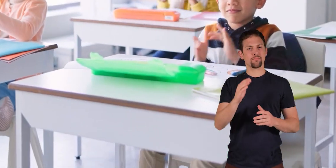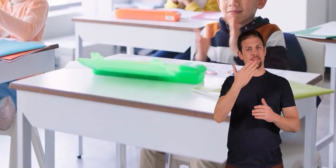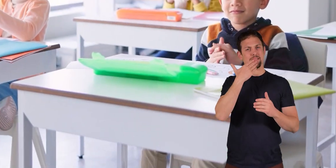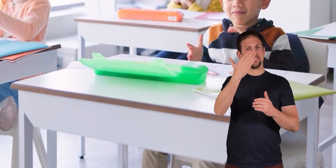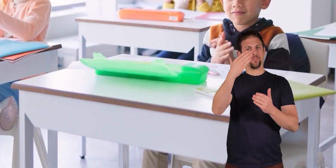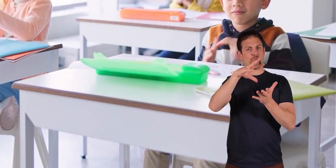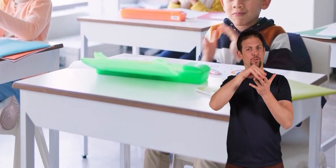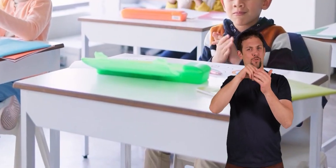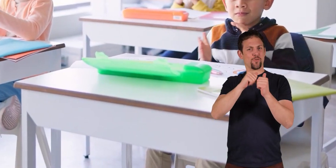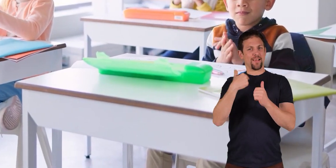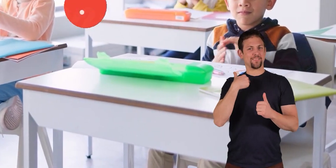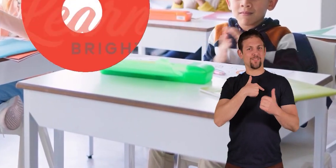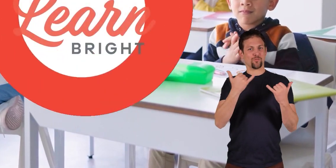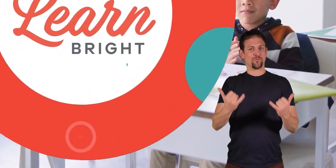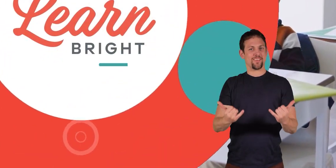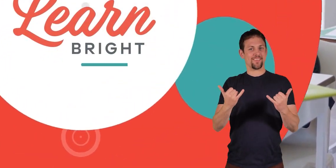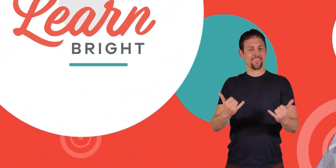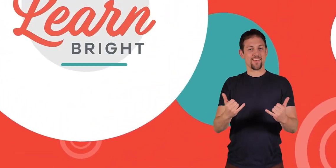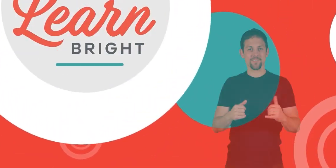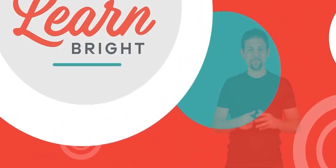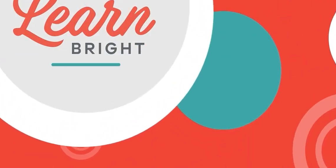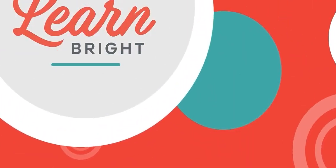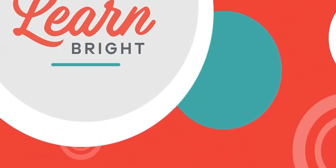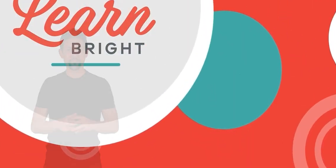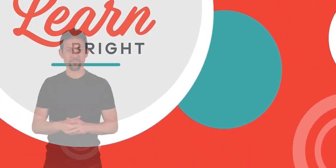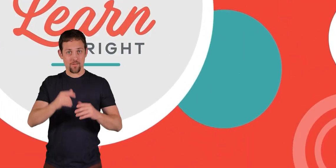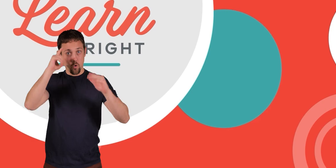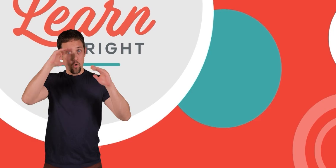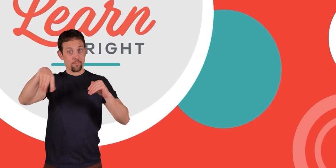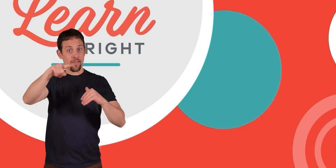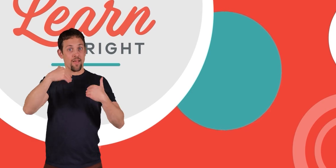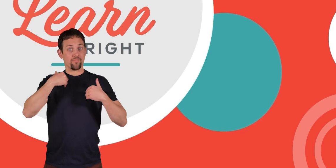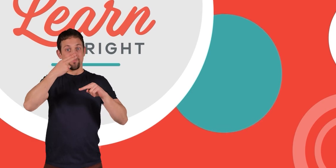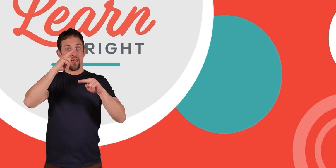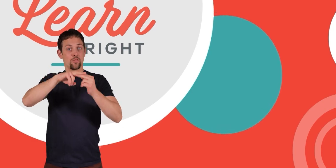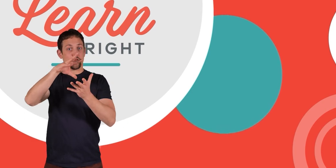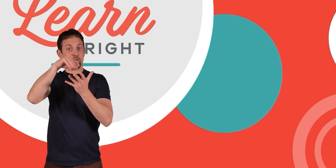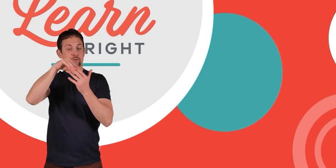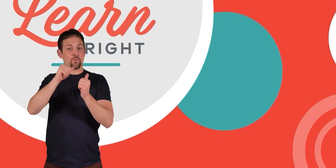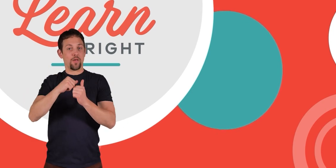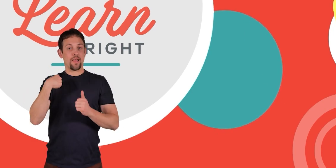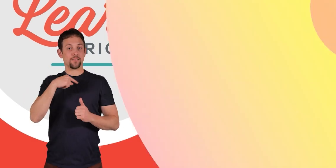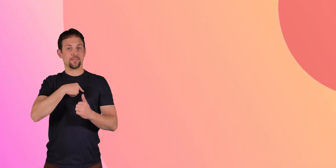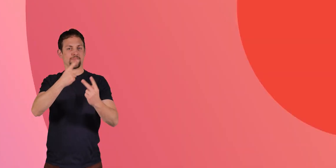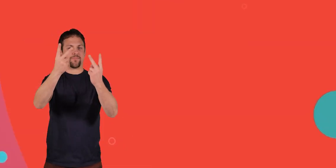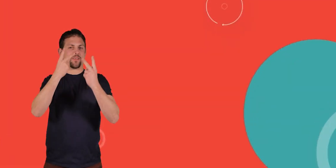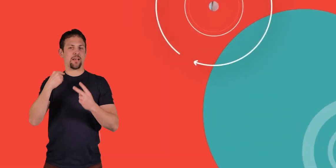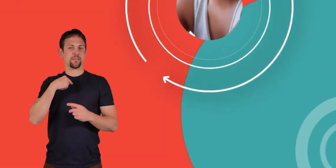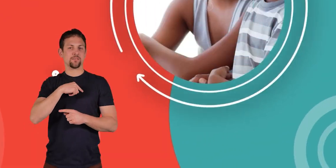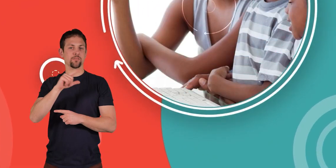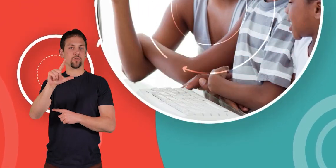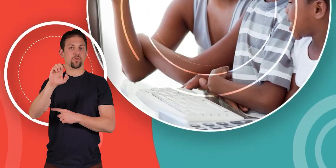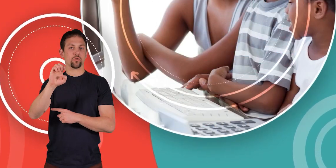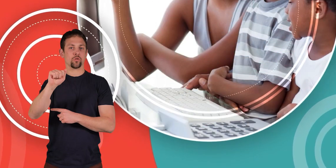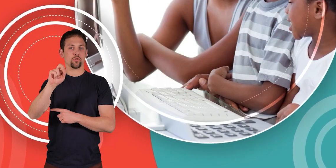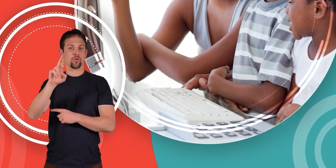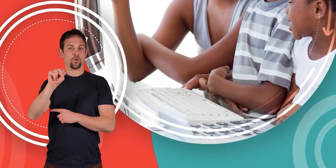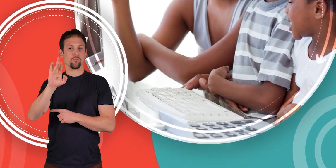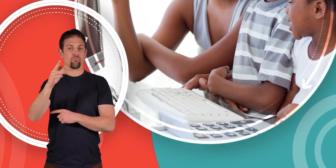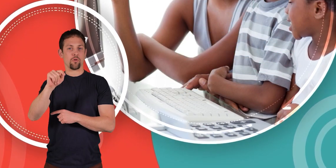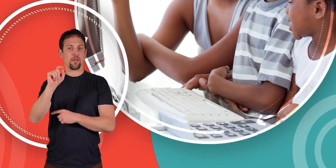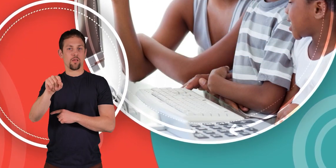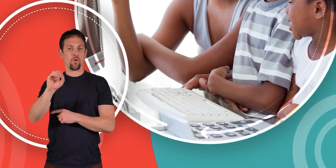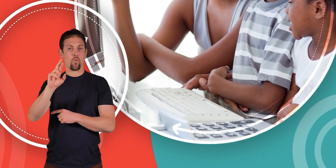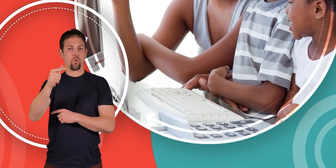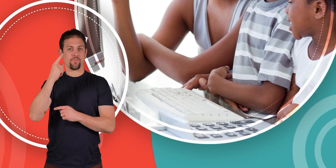Thanks for learning with us today! Hope you had fun learning with us! Visit us at LearnBrite.org